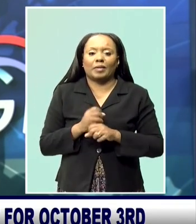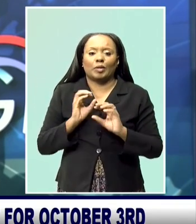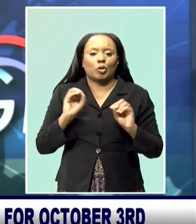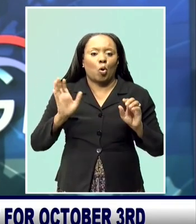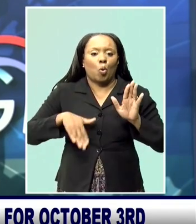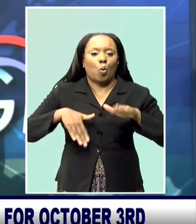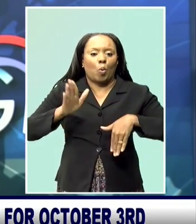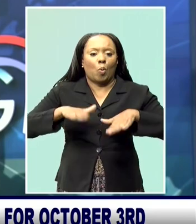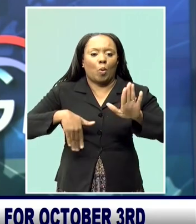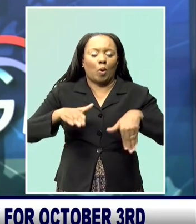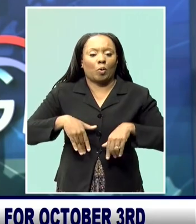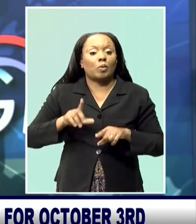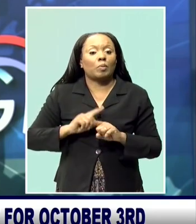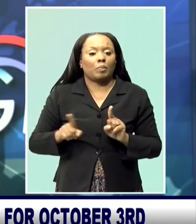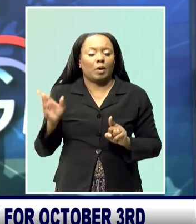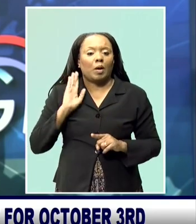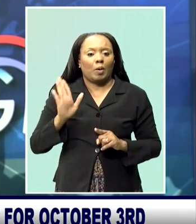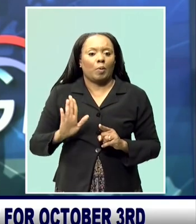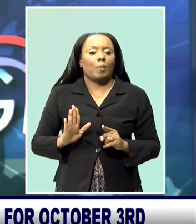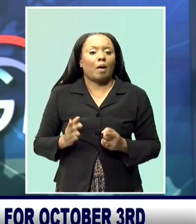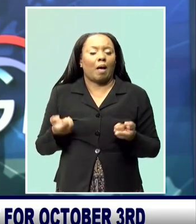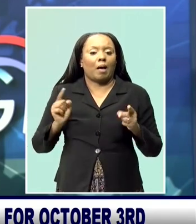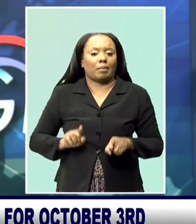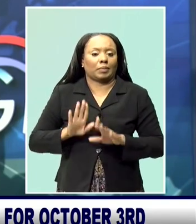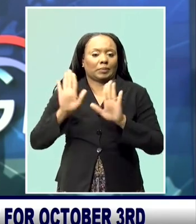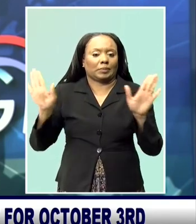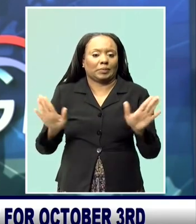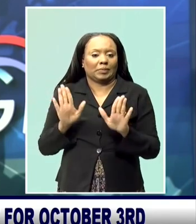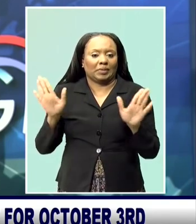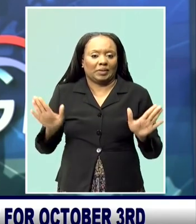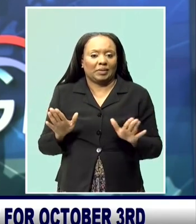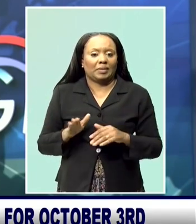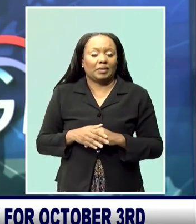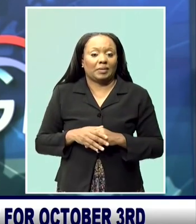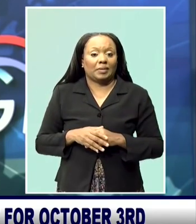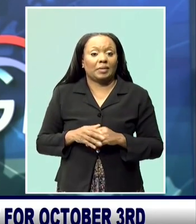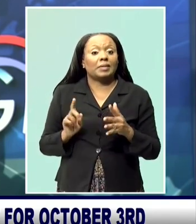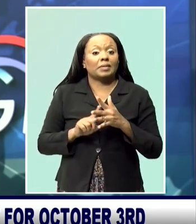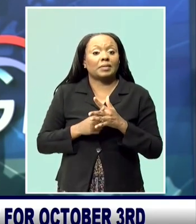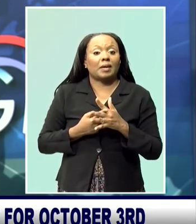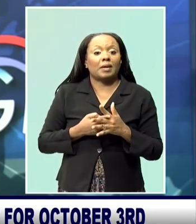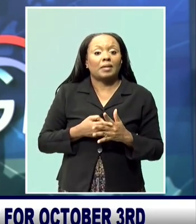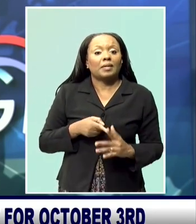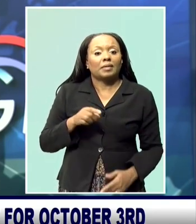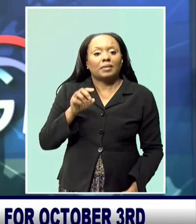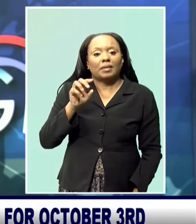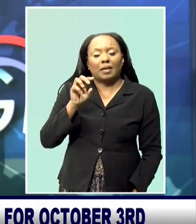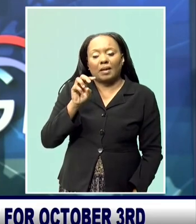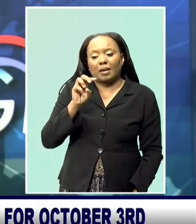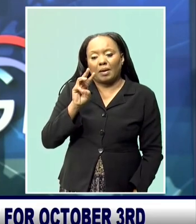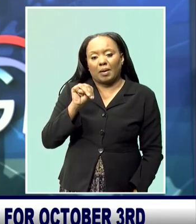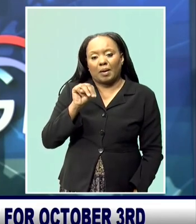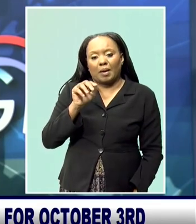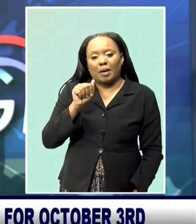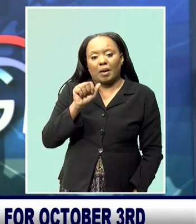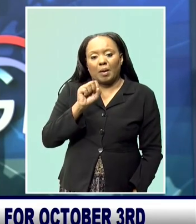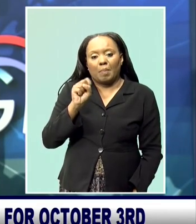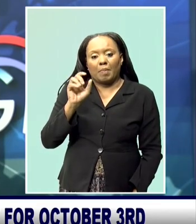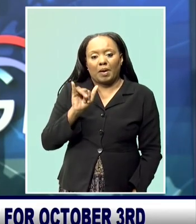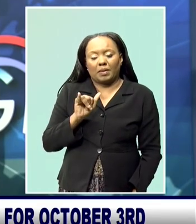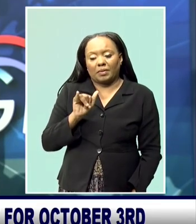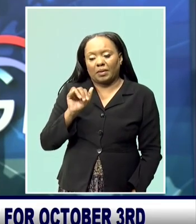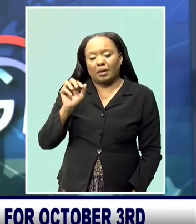the Cure will kick off from the First Caribbean and Massey Car Park in Warrens and conclude at the National Botanical Gardens.